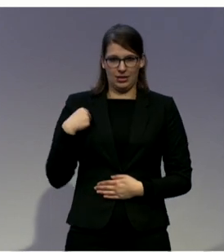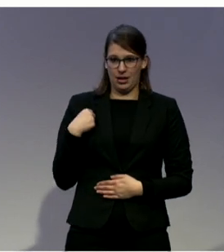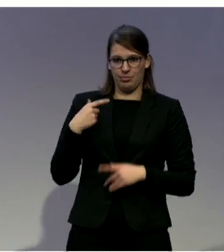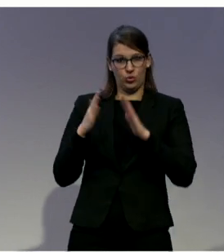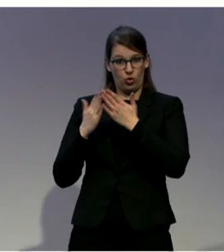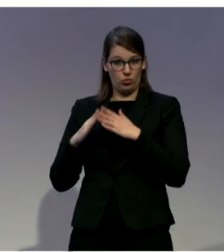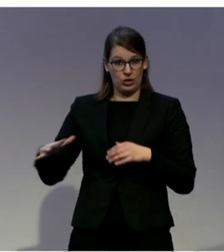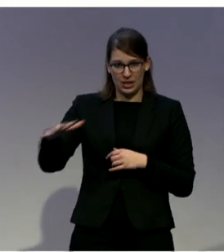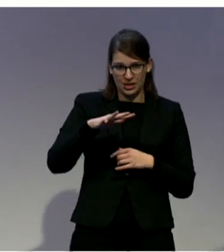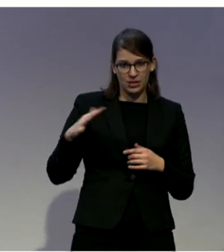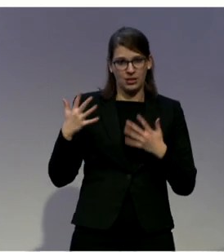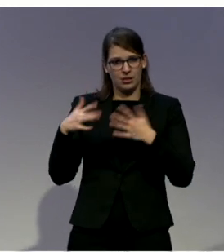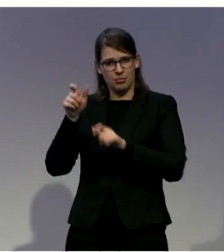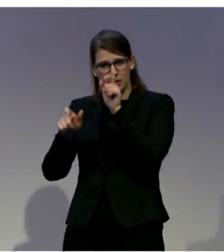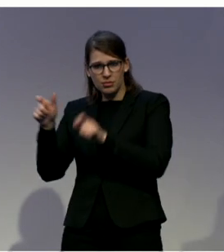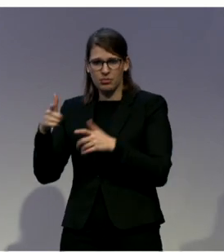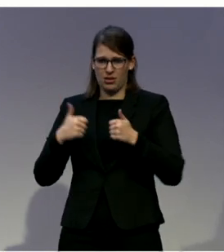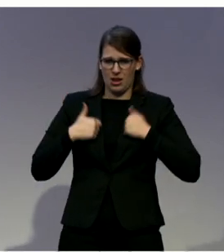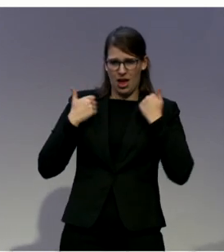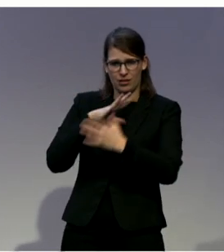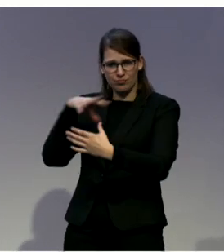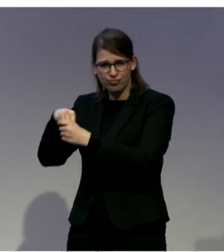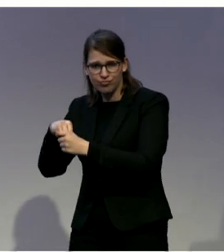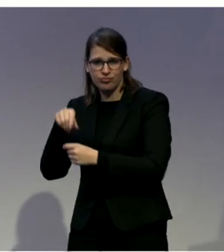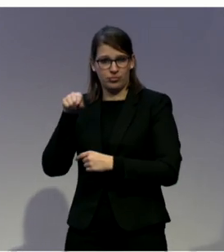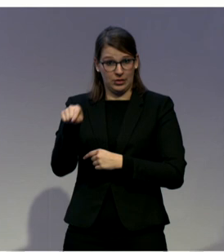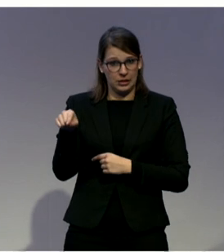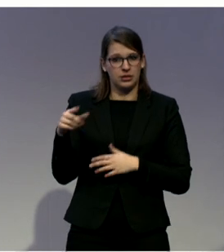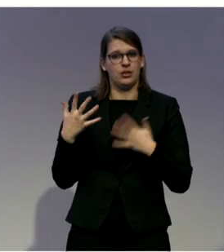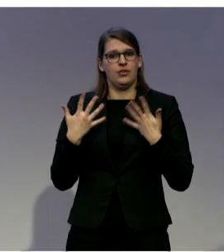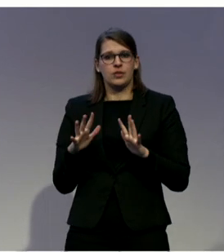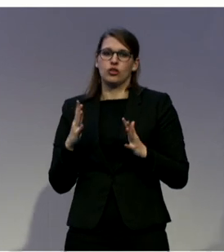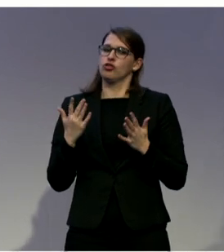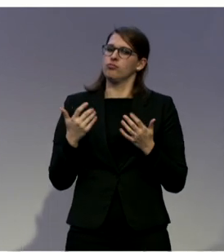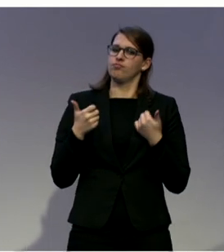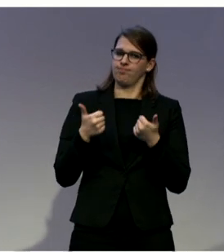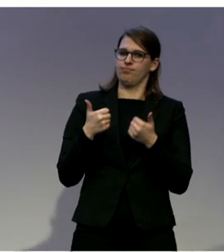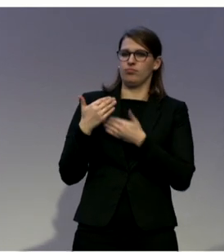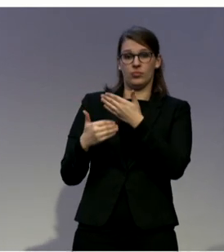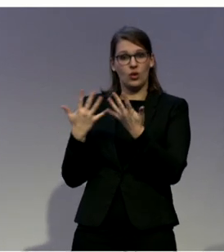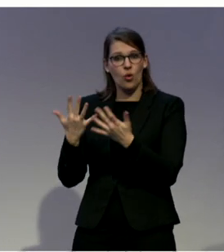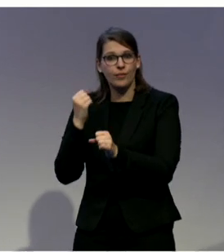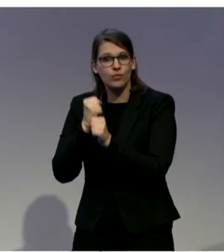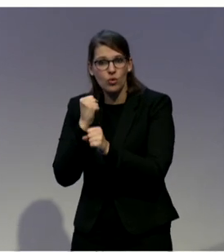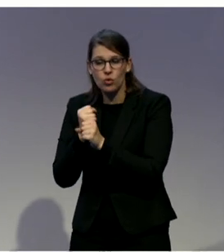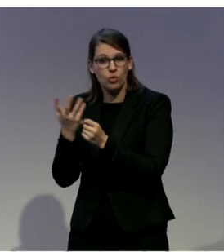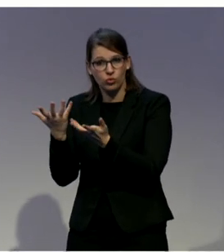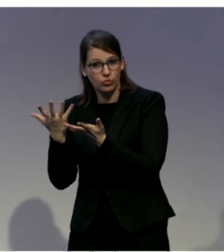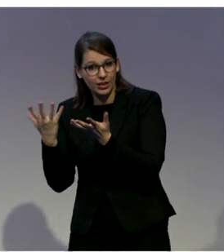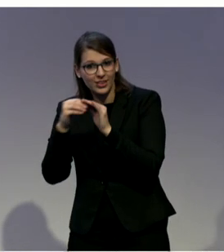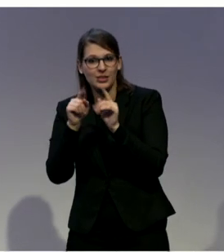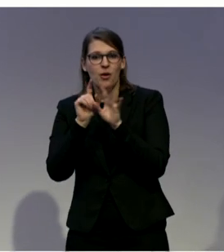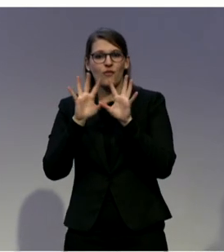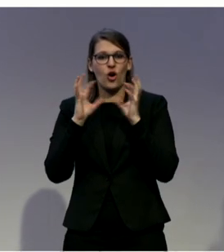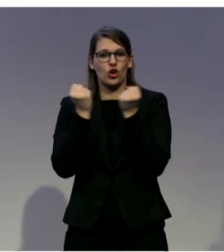meaningfully in inclusive workshops. They also, few of them have jobs on the open labor market.